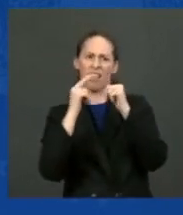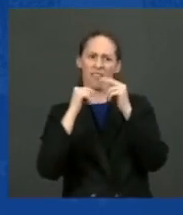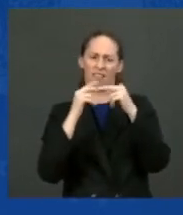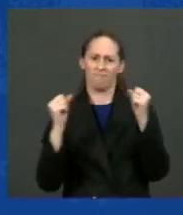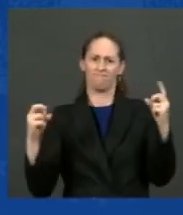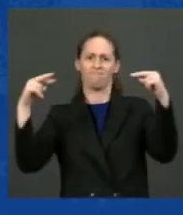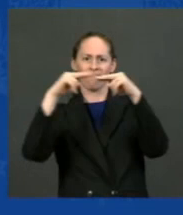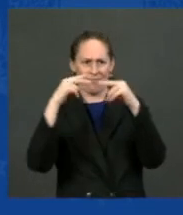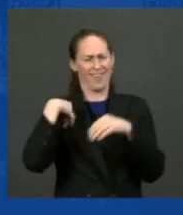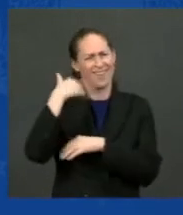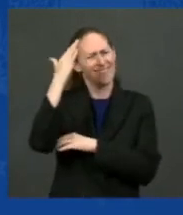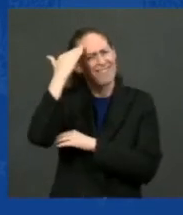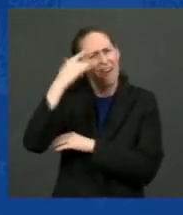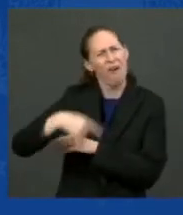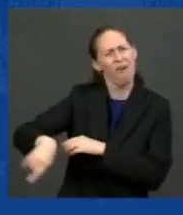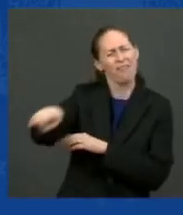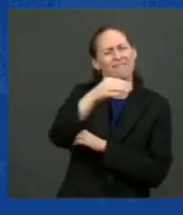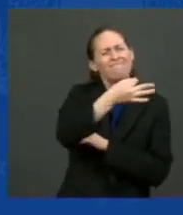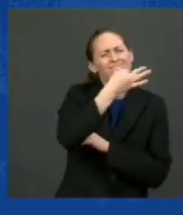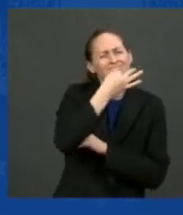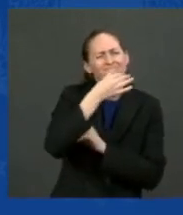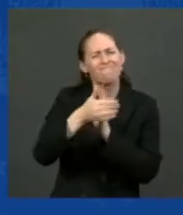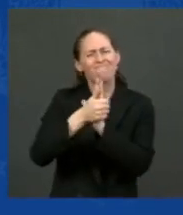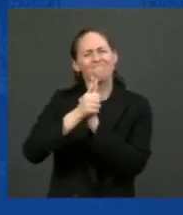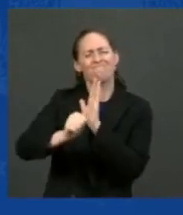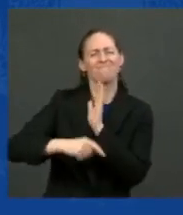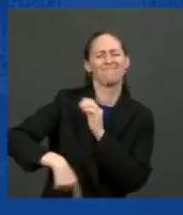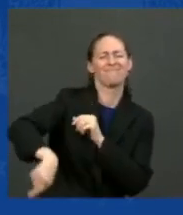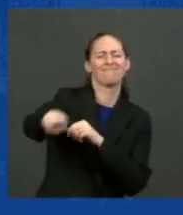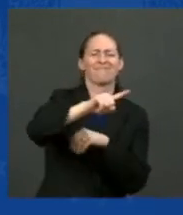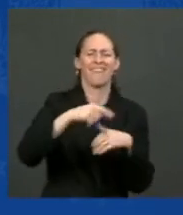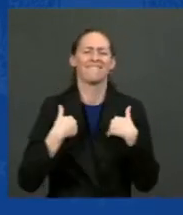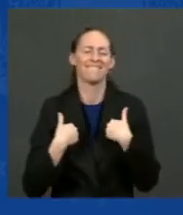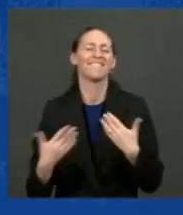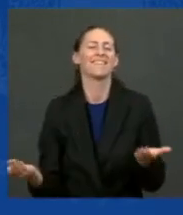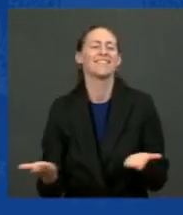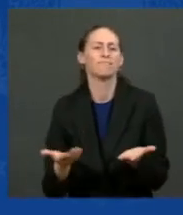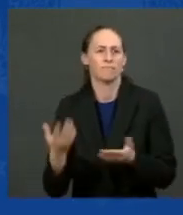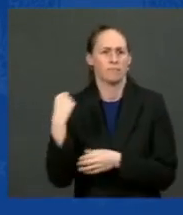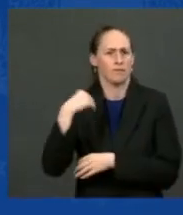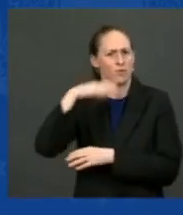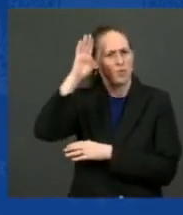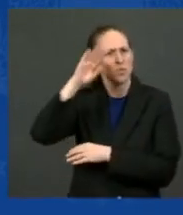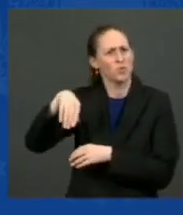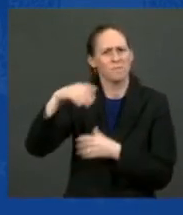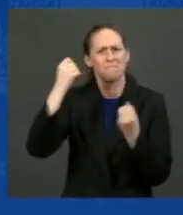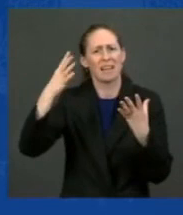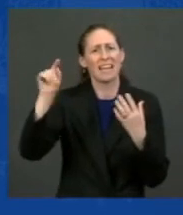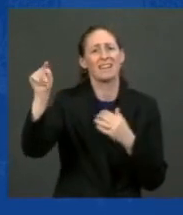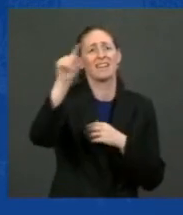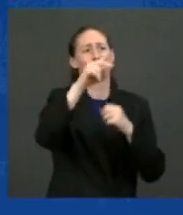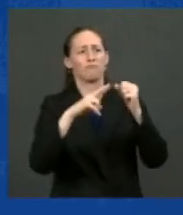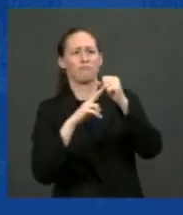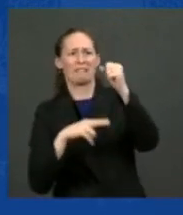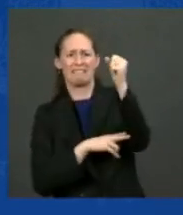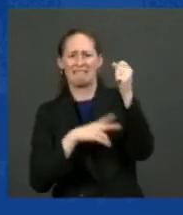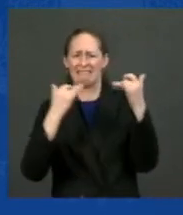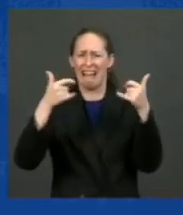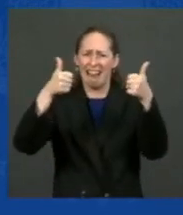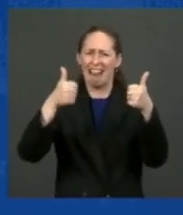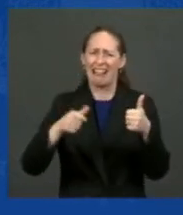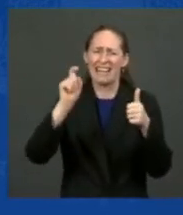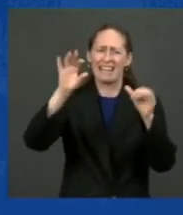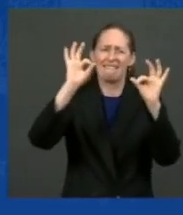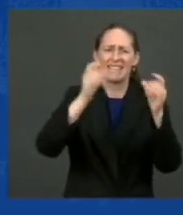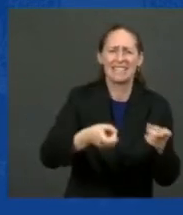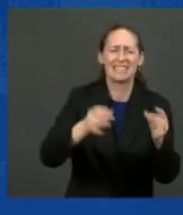every job. I also know how much there is need of repair. The infrastructure investment